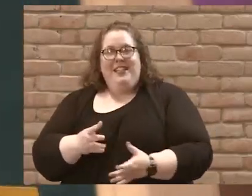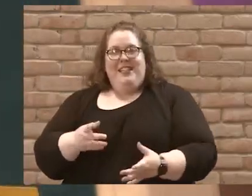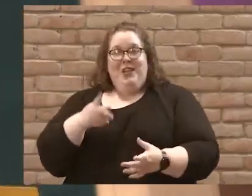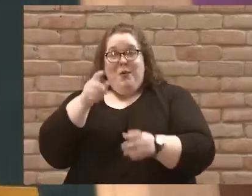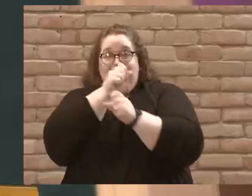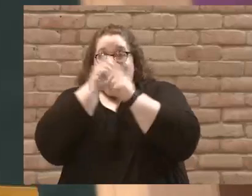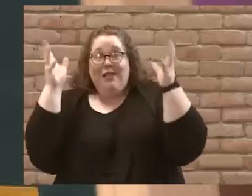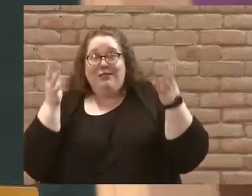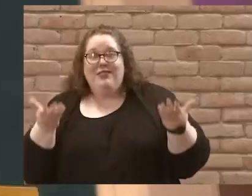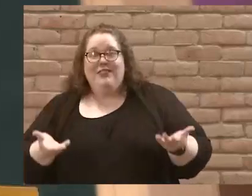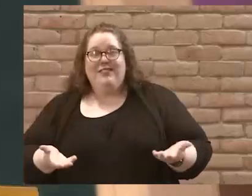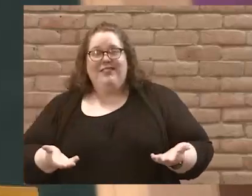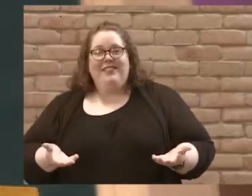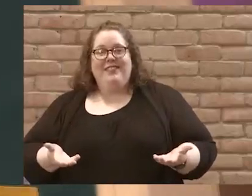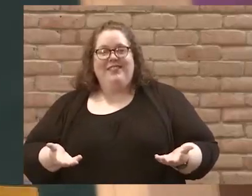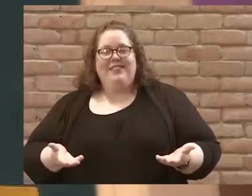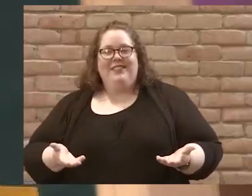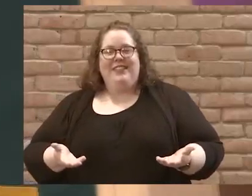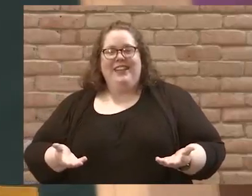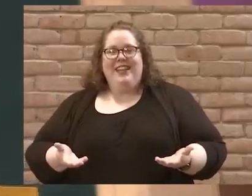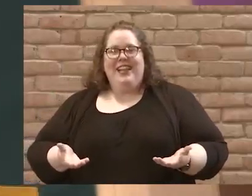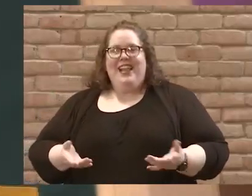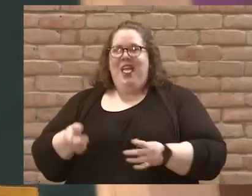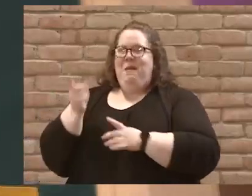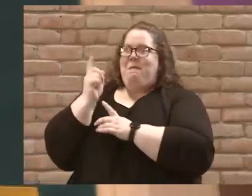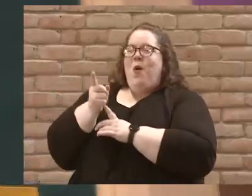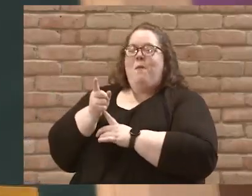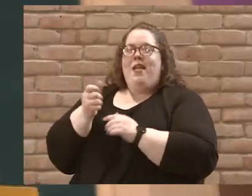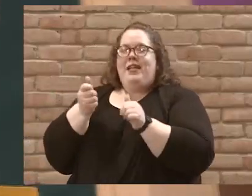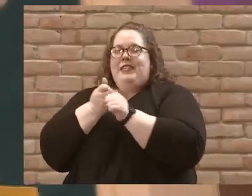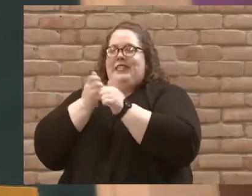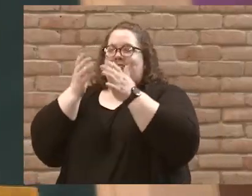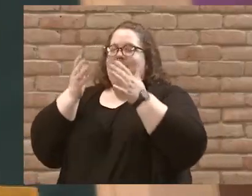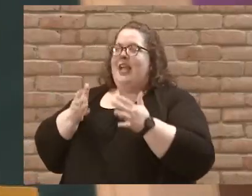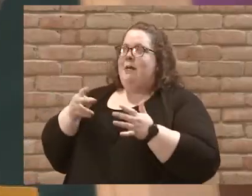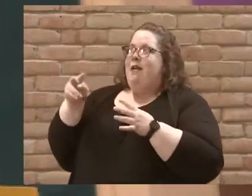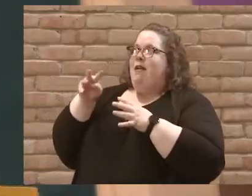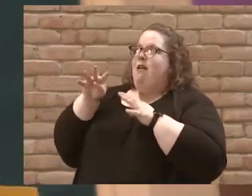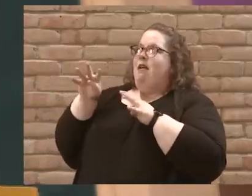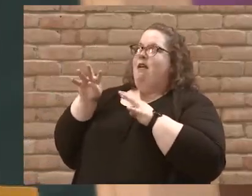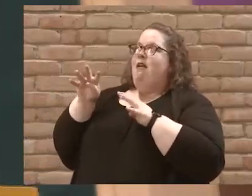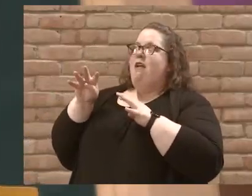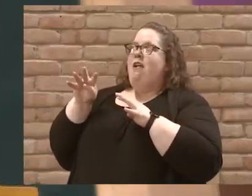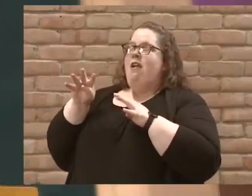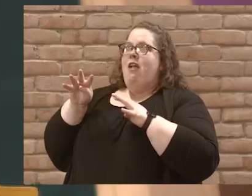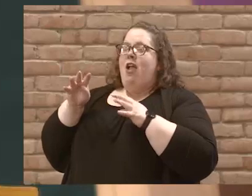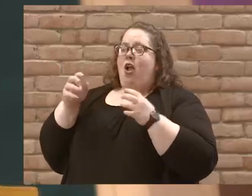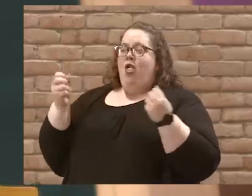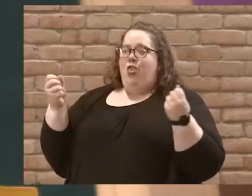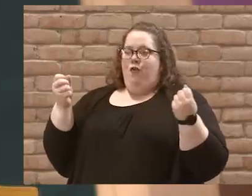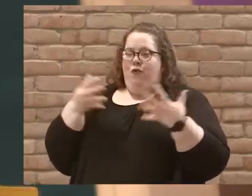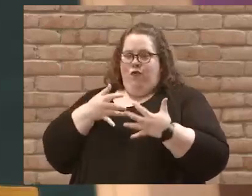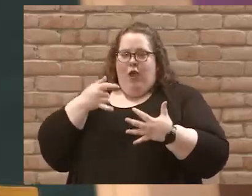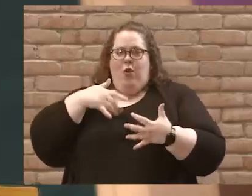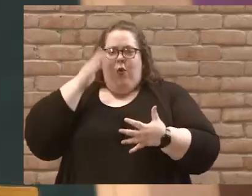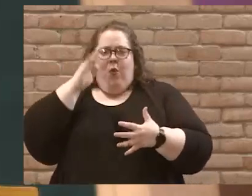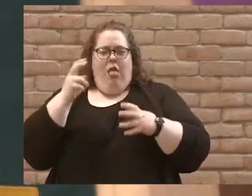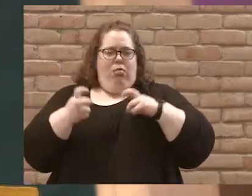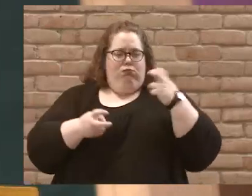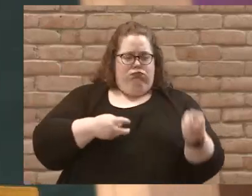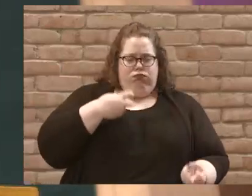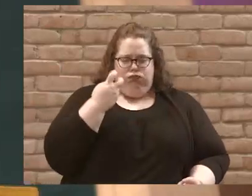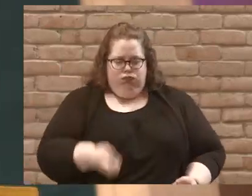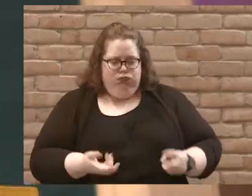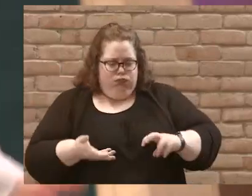imagine? And in a moment, the disciples, they go from being completely afraid that they're going to drown,